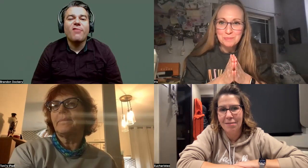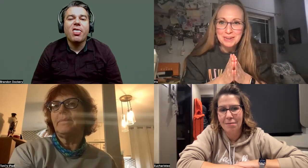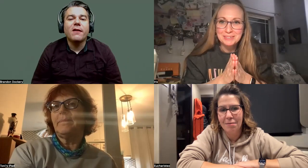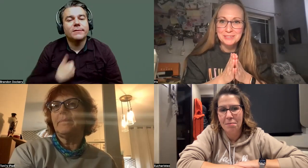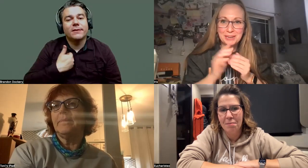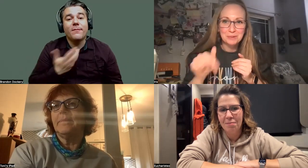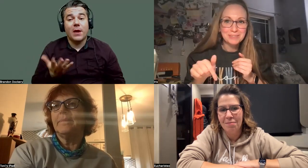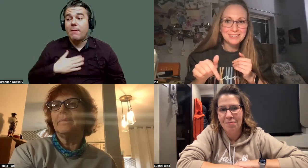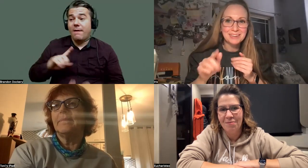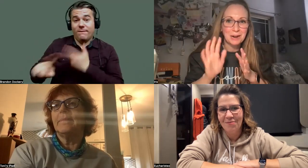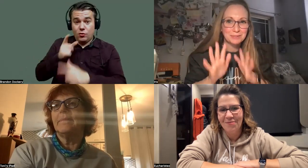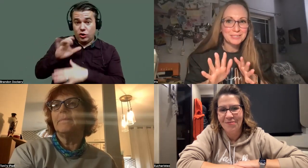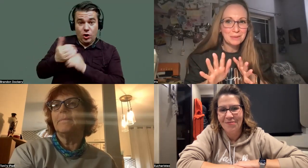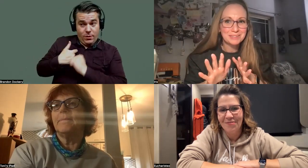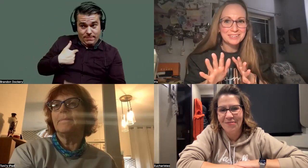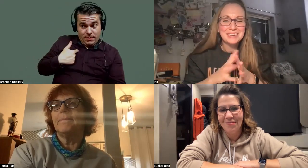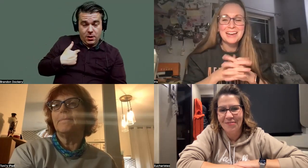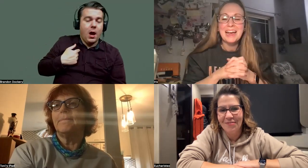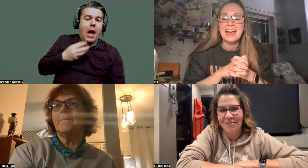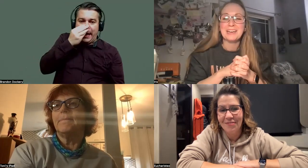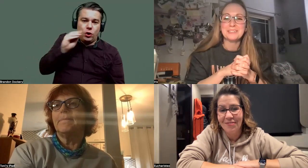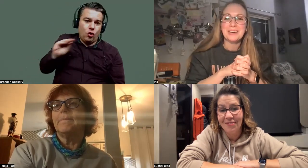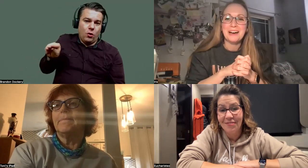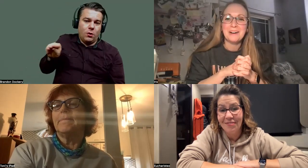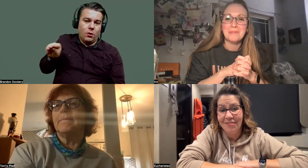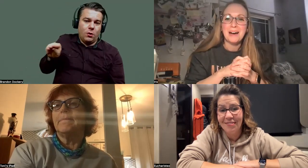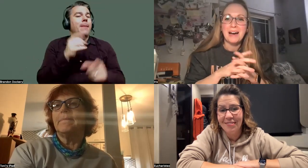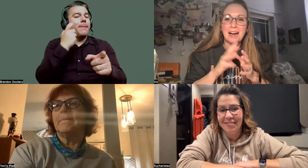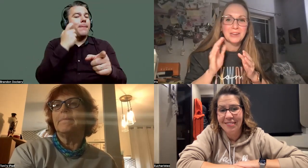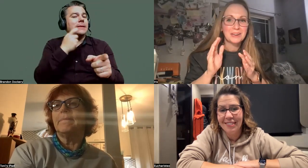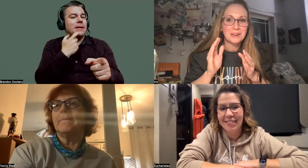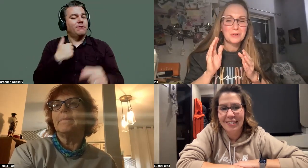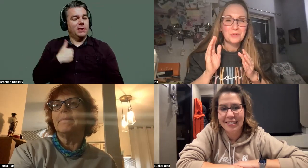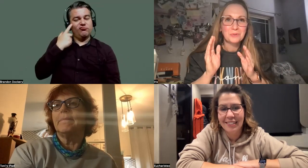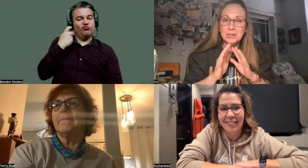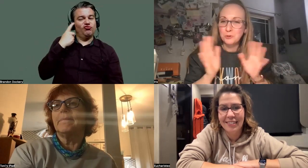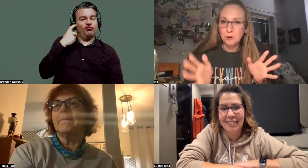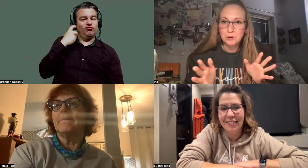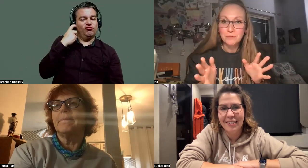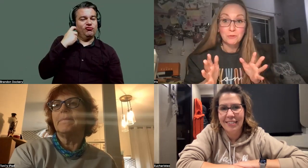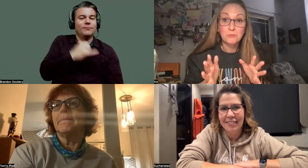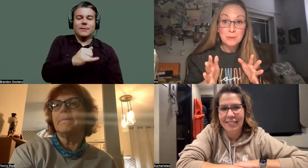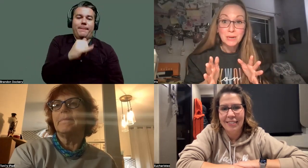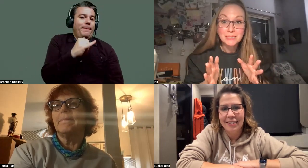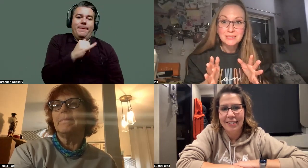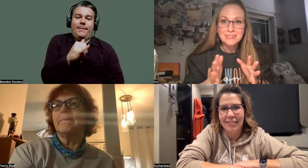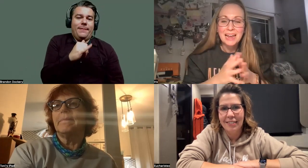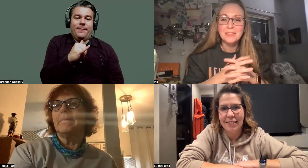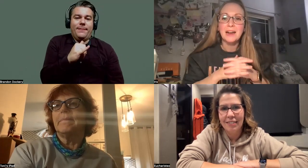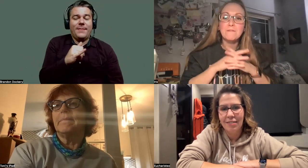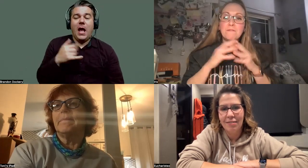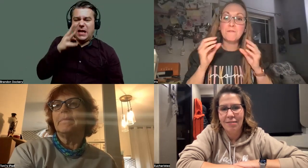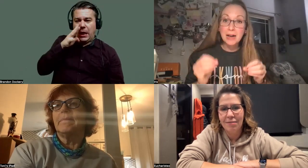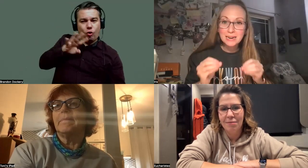shared with me because like Mitzi said, I was a skeptic and I ignored her for three months.